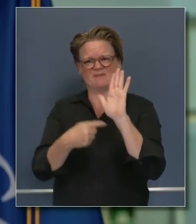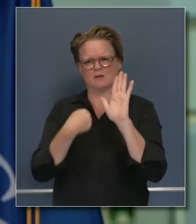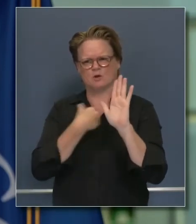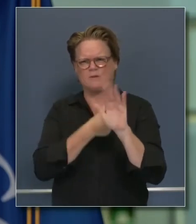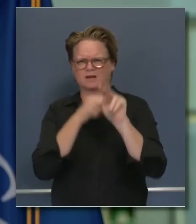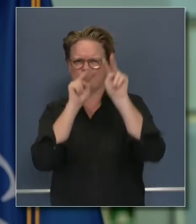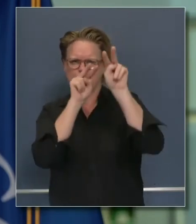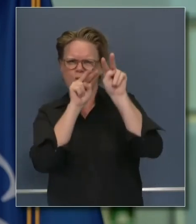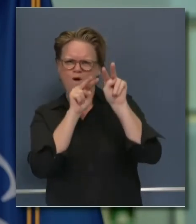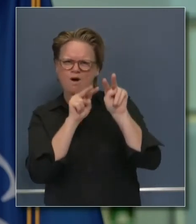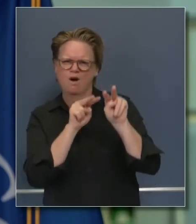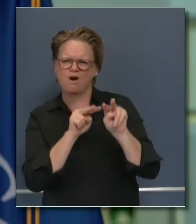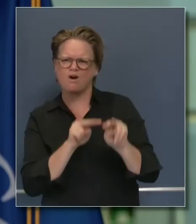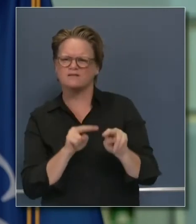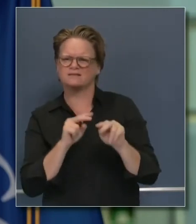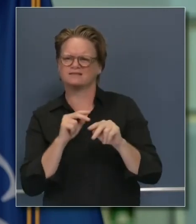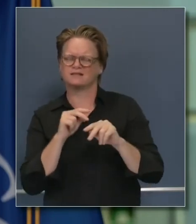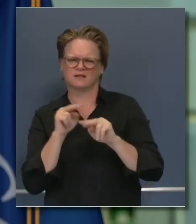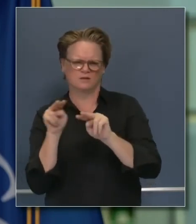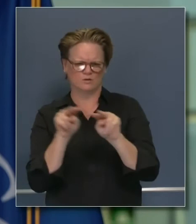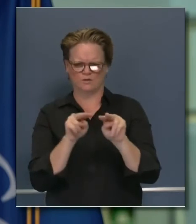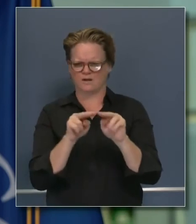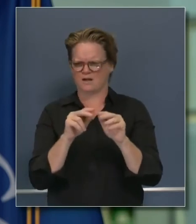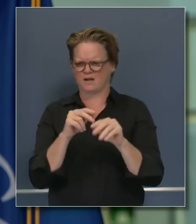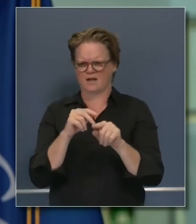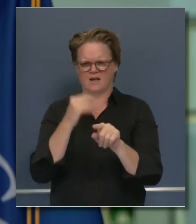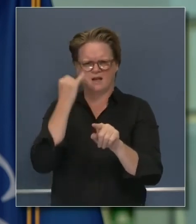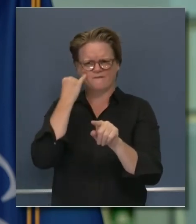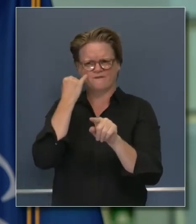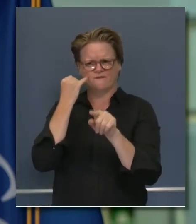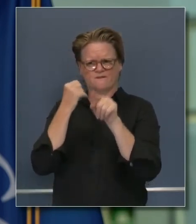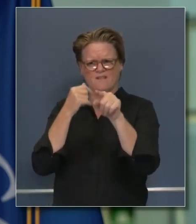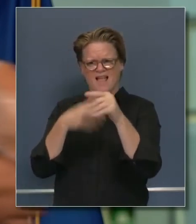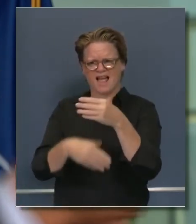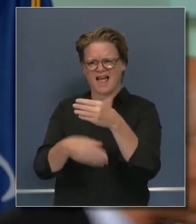those who come off are there for the same reason of review.